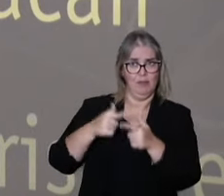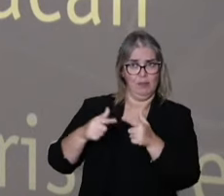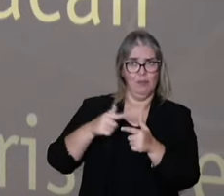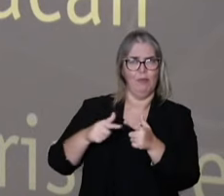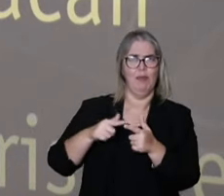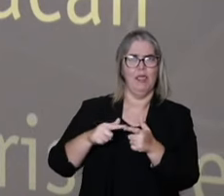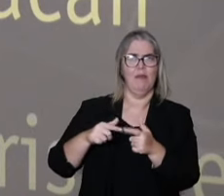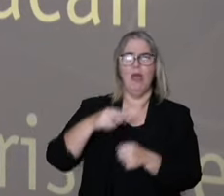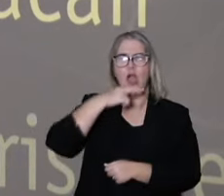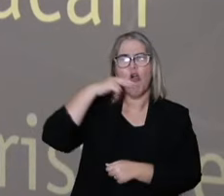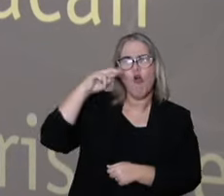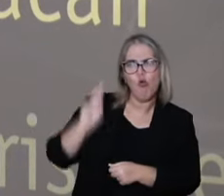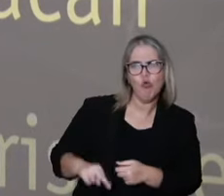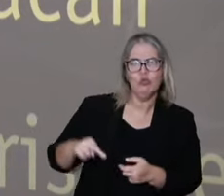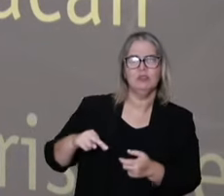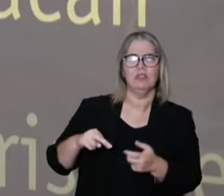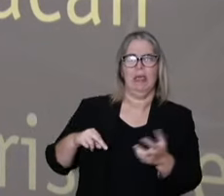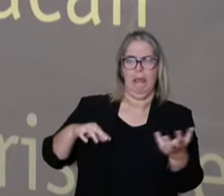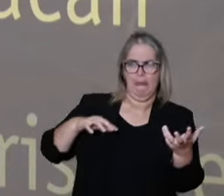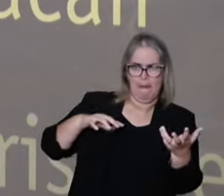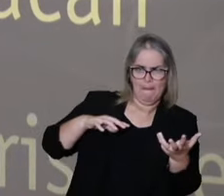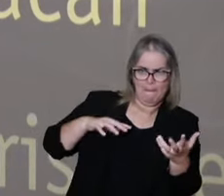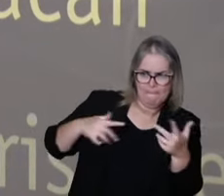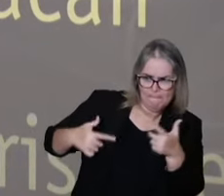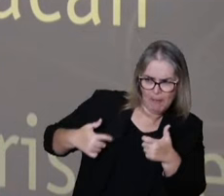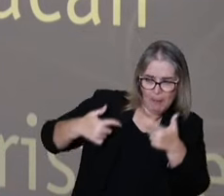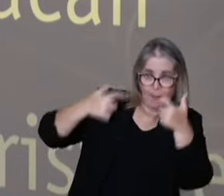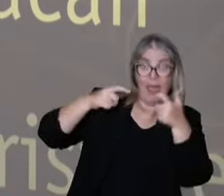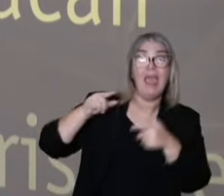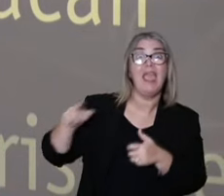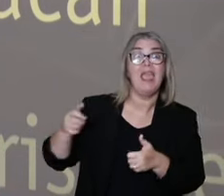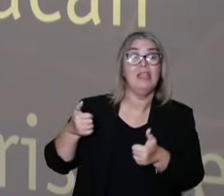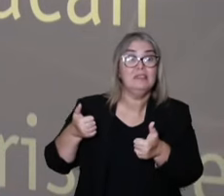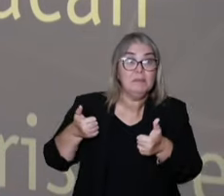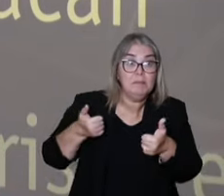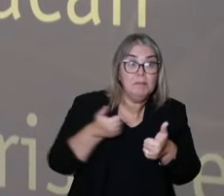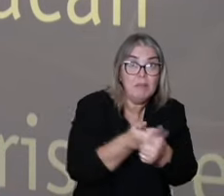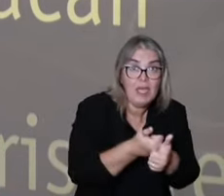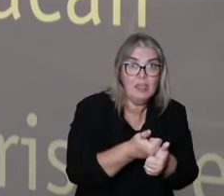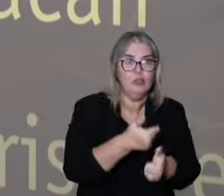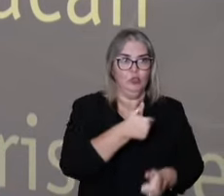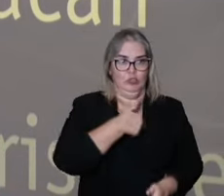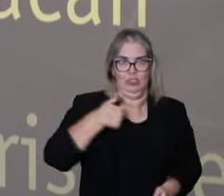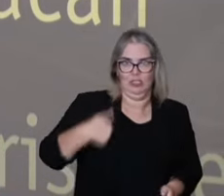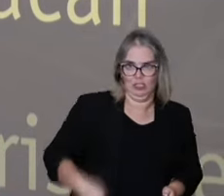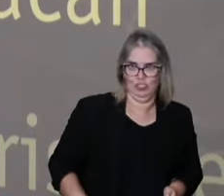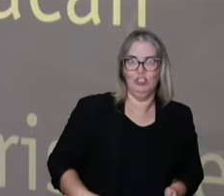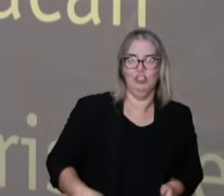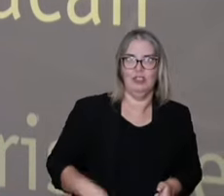When we have the decrease of this where they got closer from China